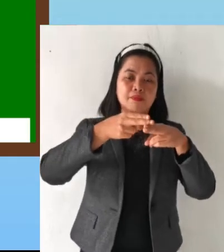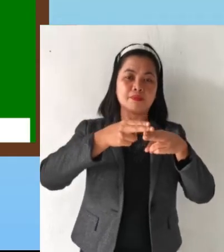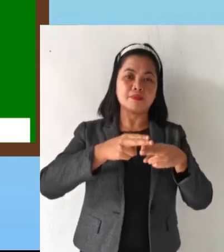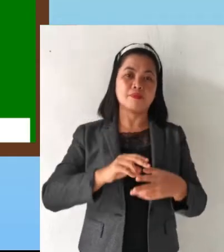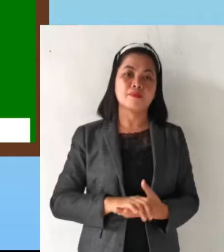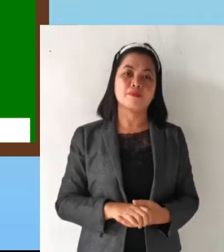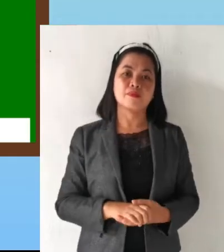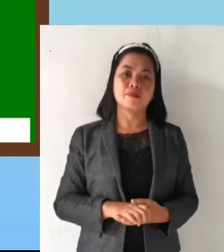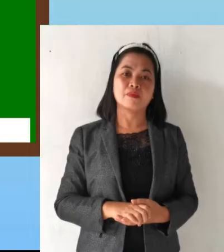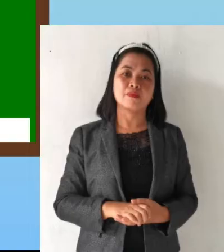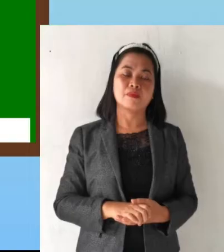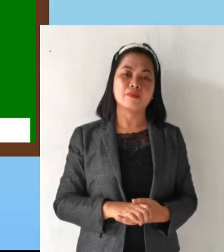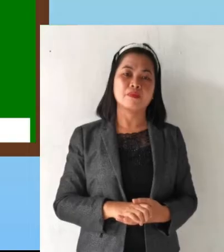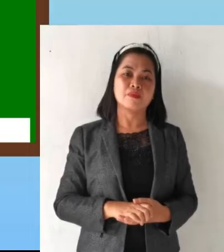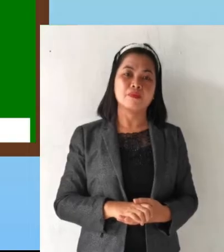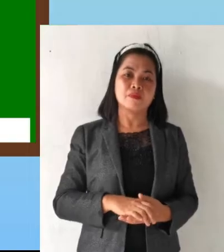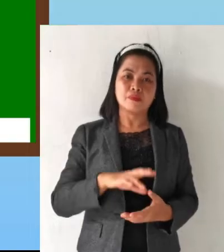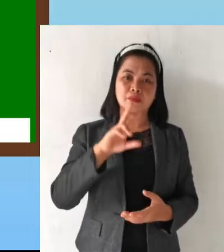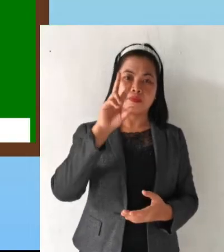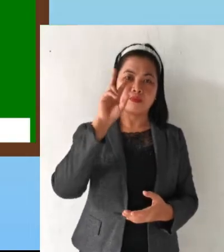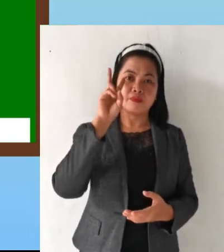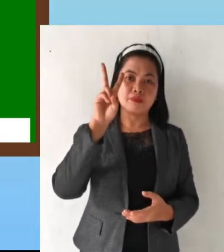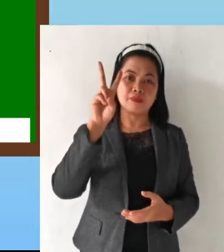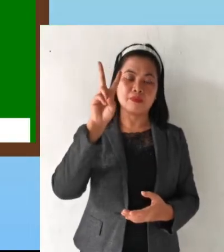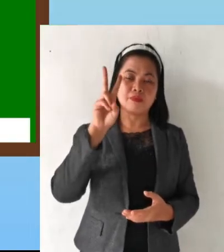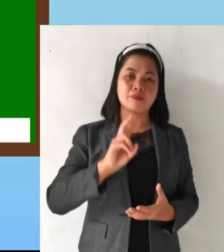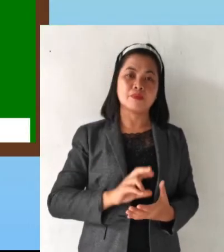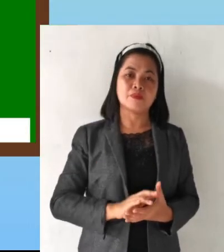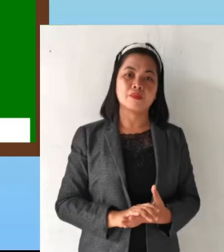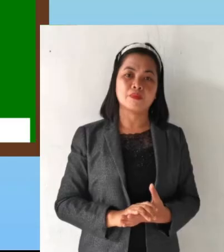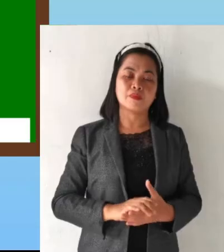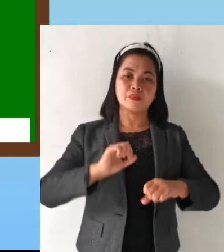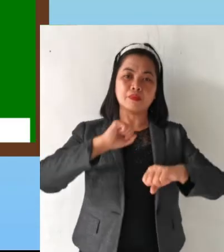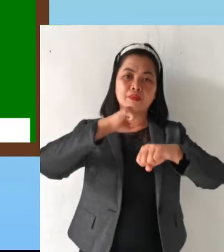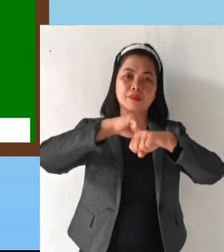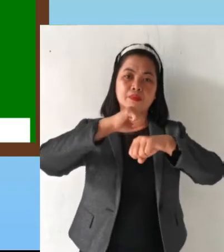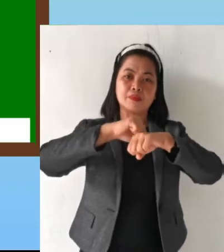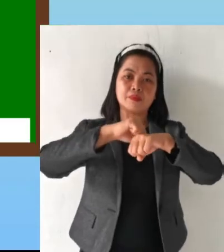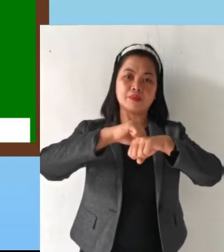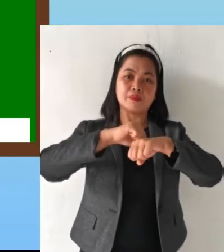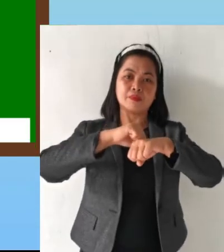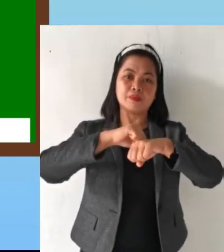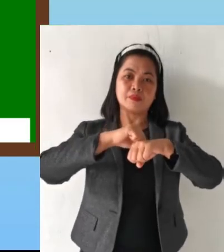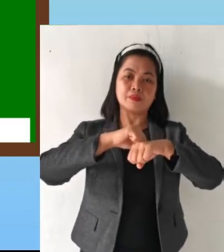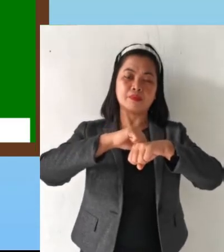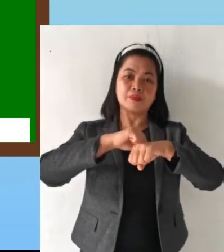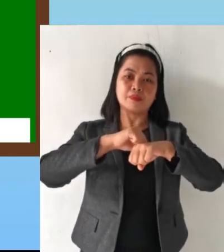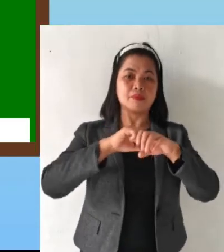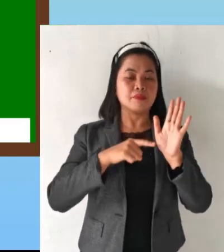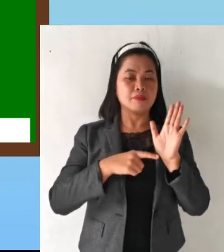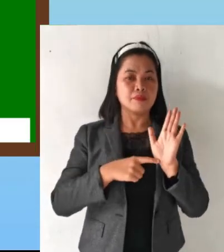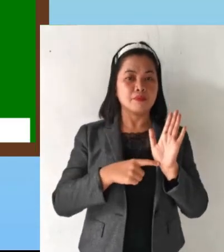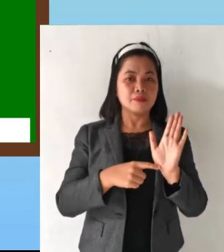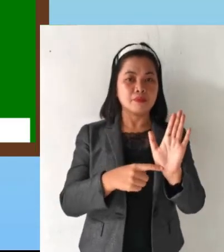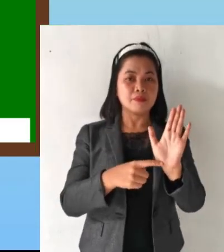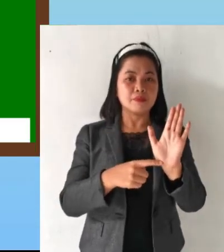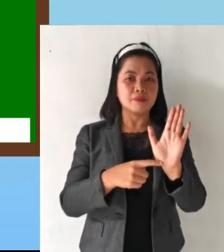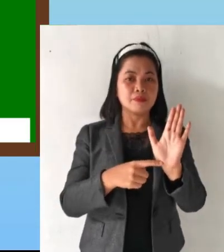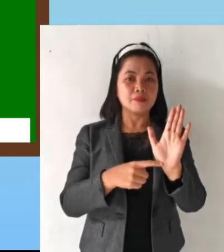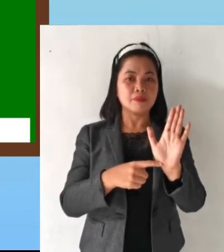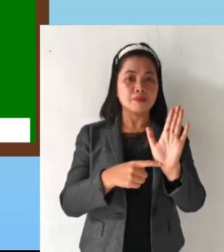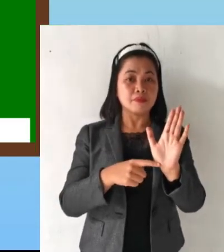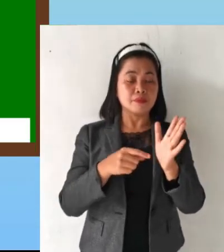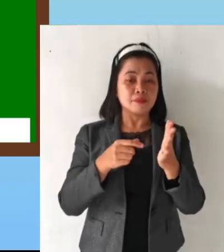Number 2 A solid can be described through